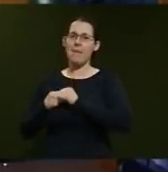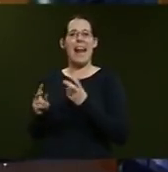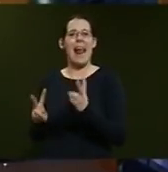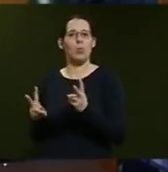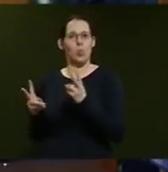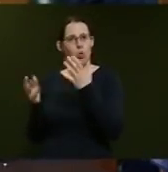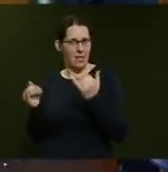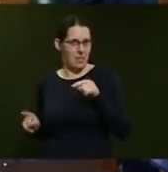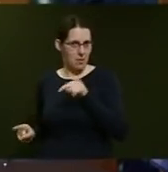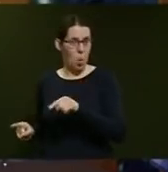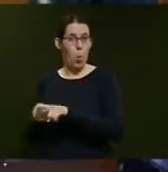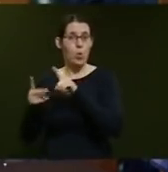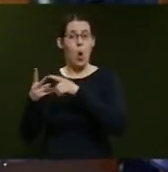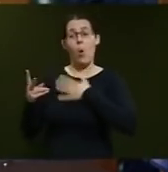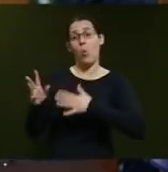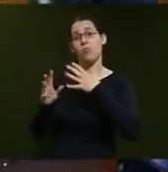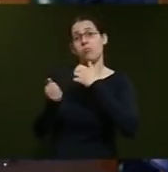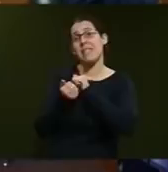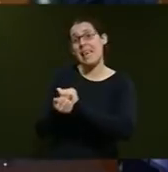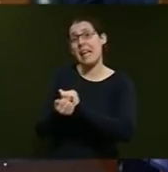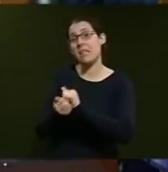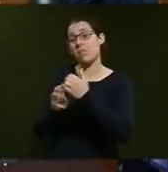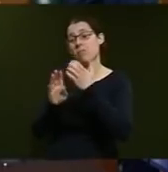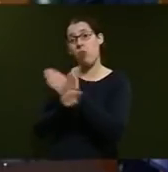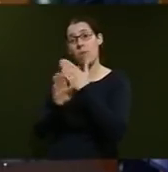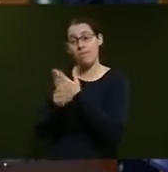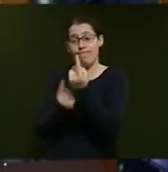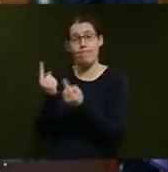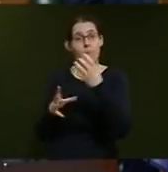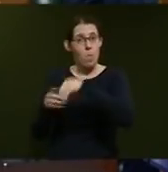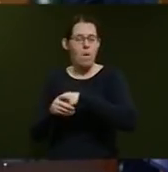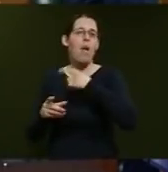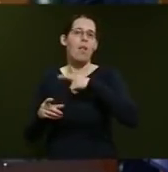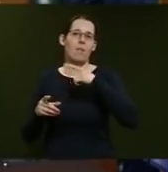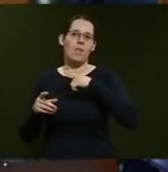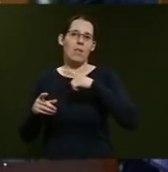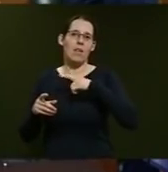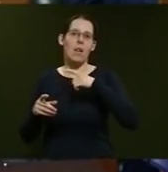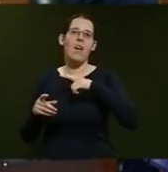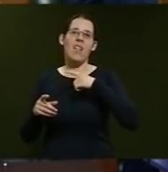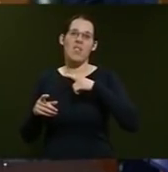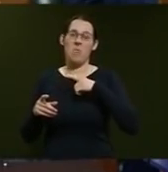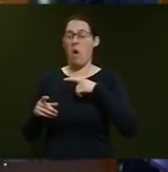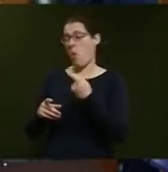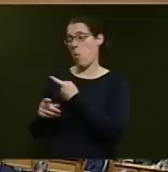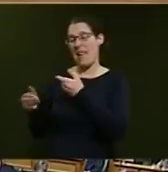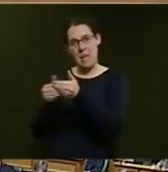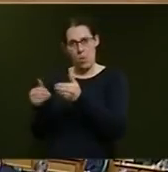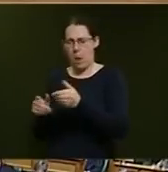I also want to protect the privacy of individuals who are involved. And that's why we're dealing it with the most appropriate way possible.